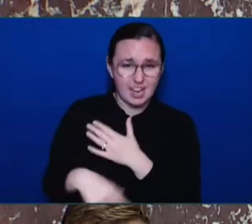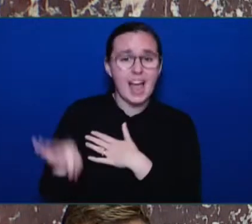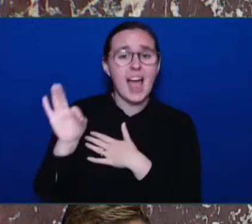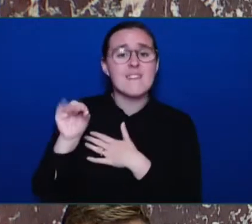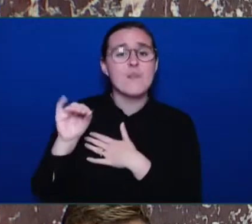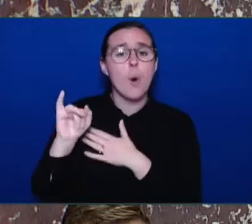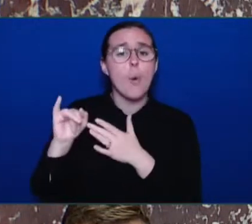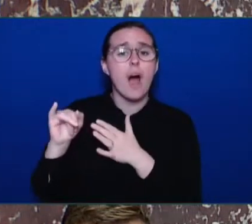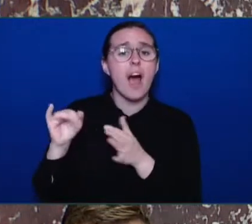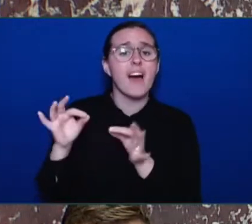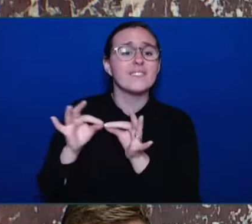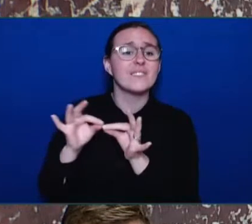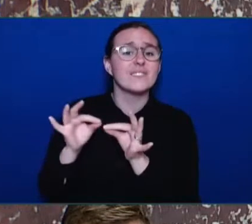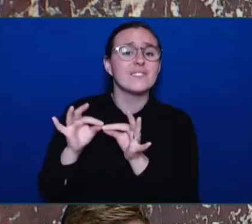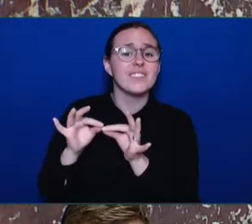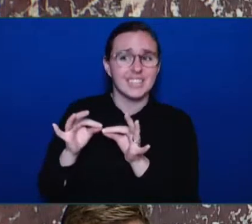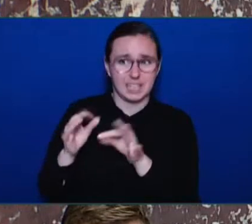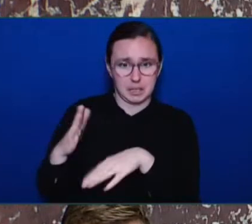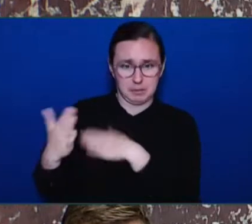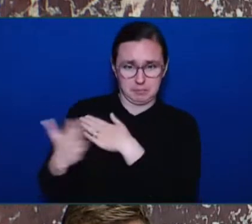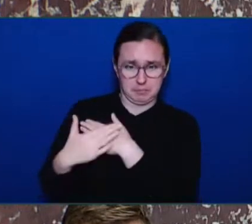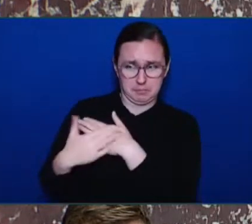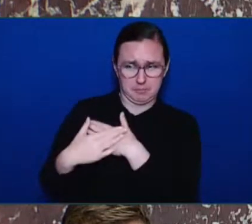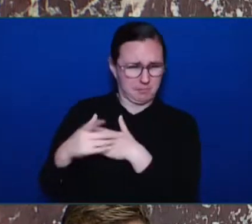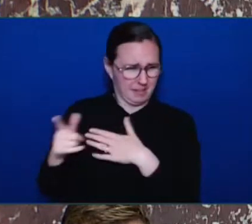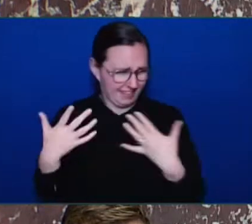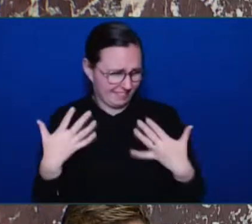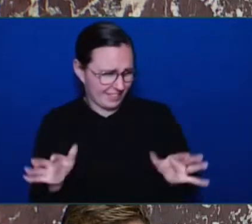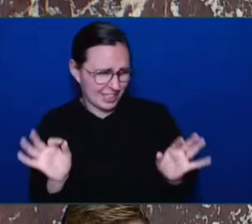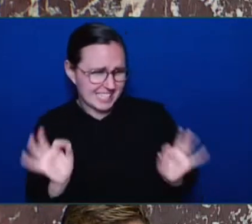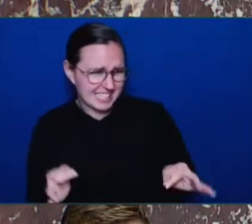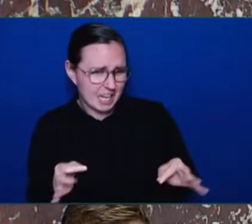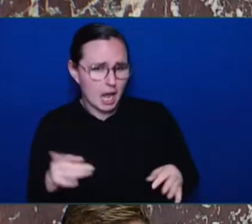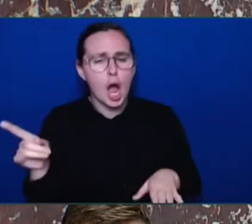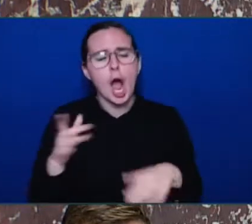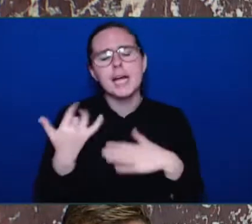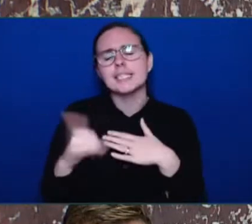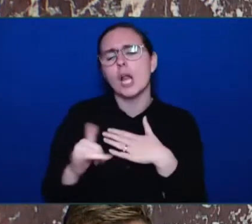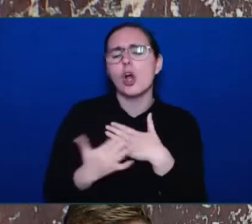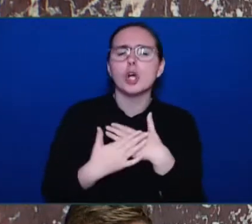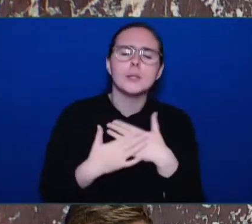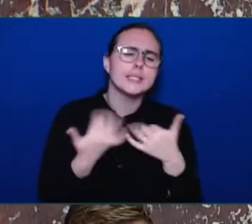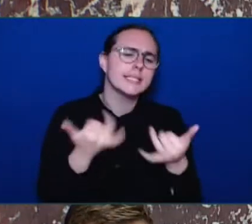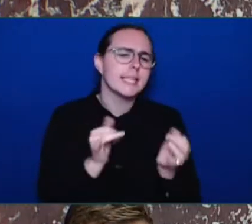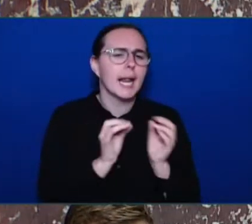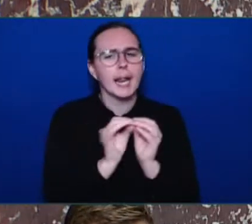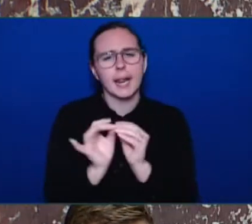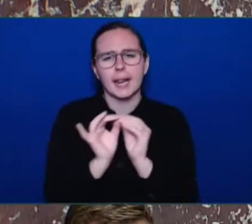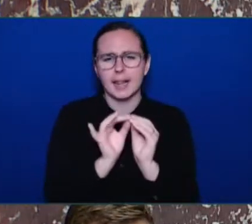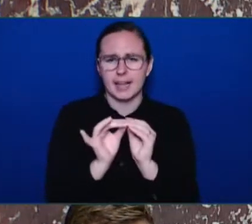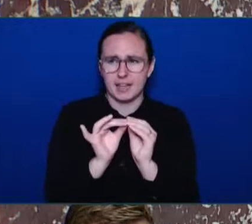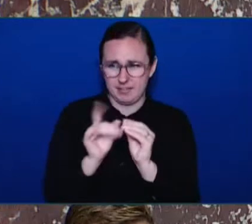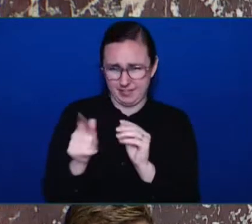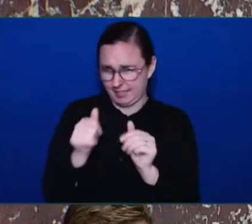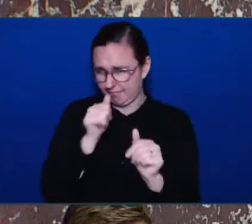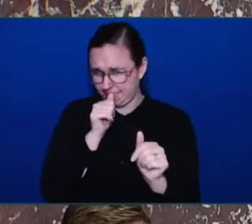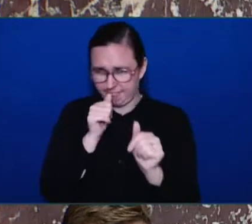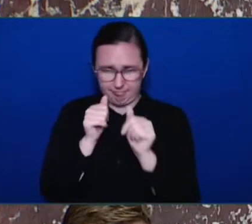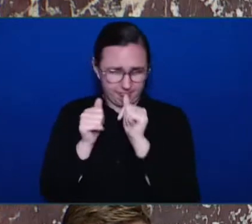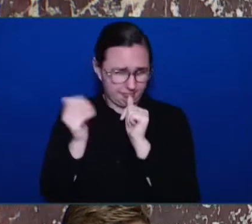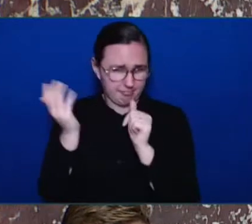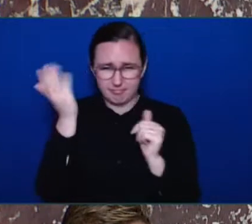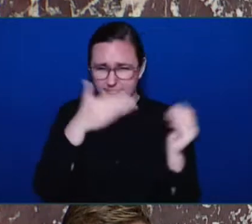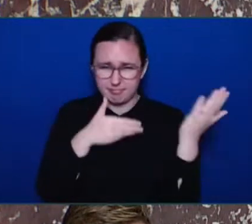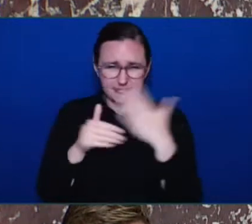the most secretive government in Canada, and nobody believes their claims as to why this decision was made. It was made,